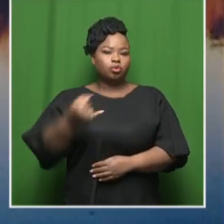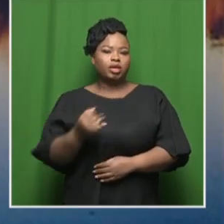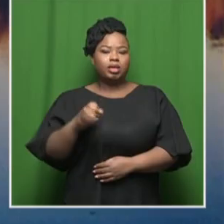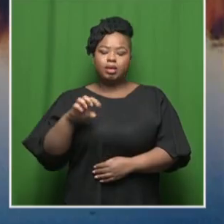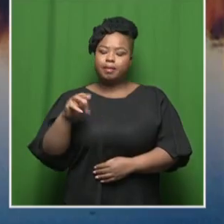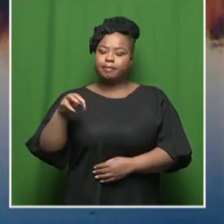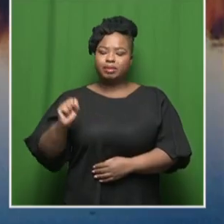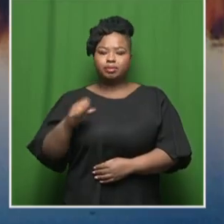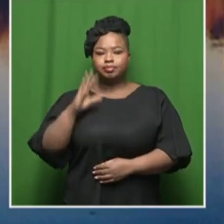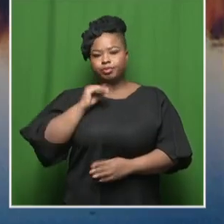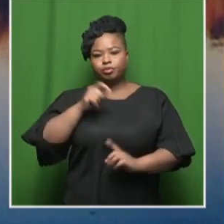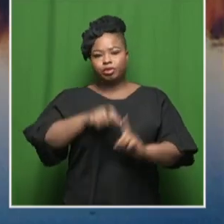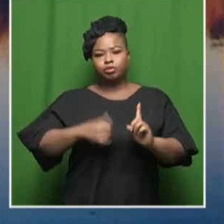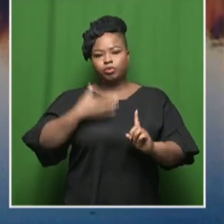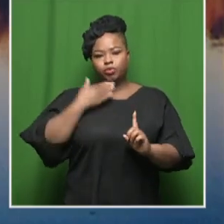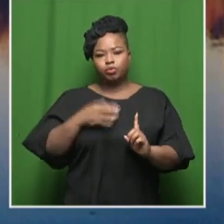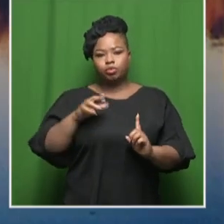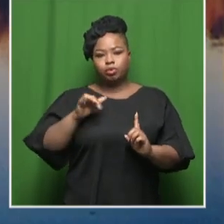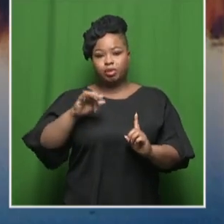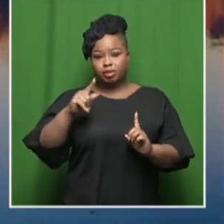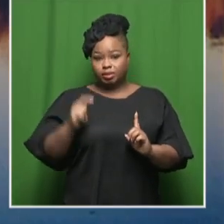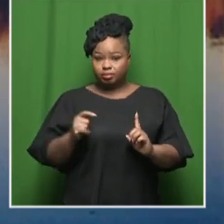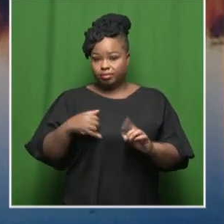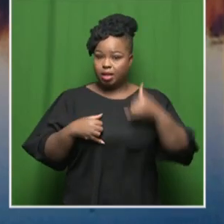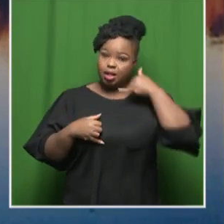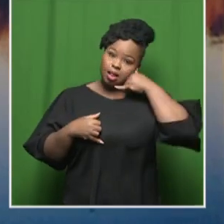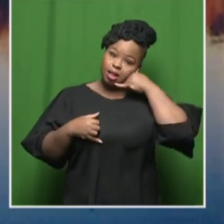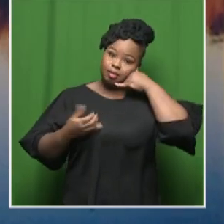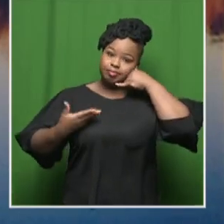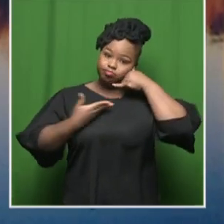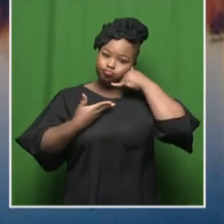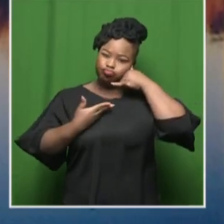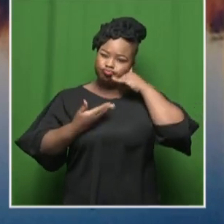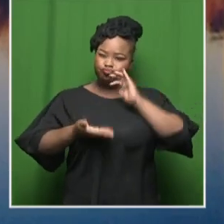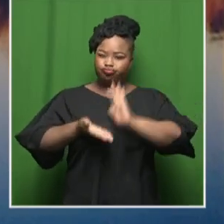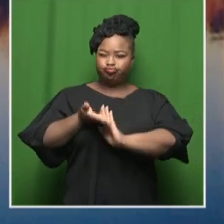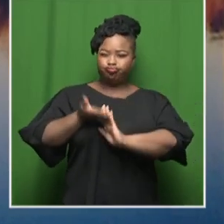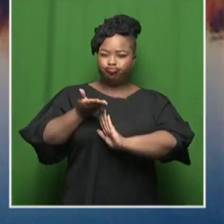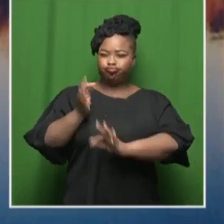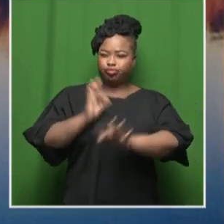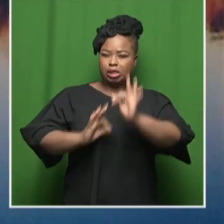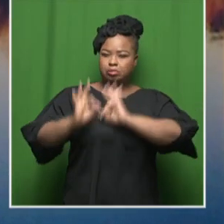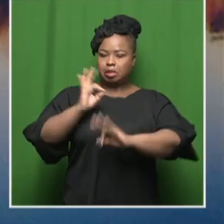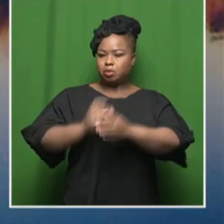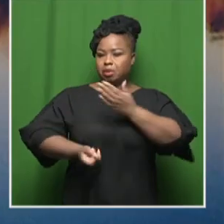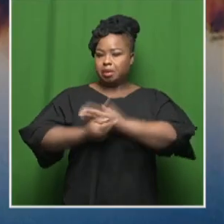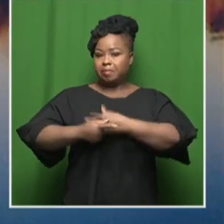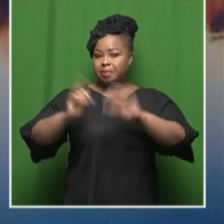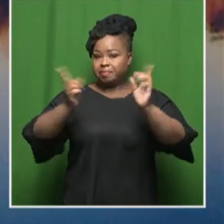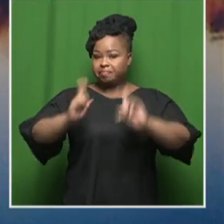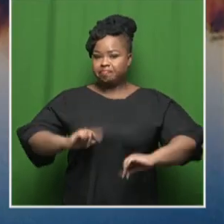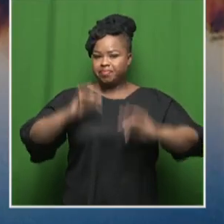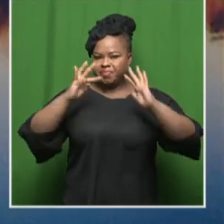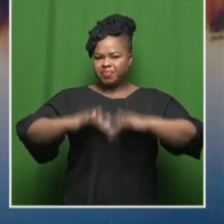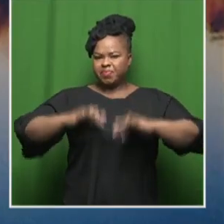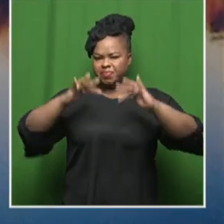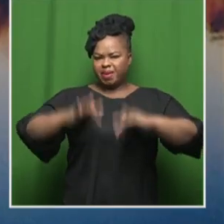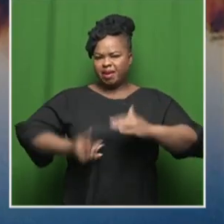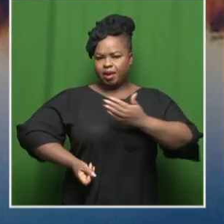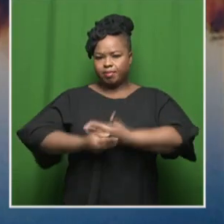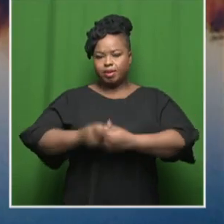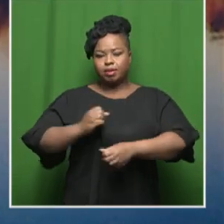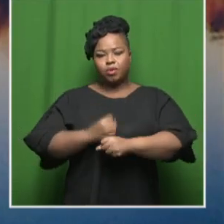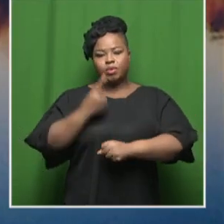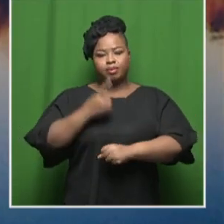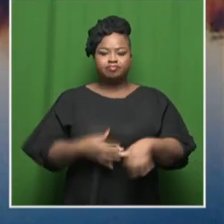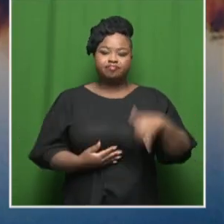Services spokesperson Robert Moloadzi joins us on the line just to give us an update on the latest with the storms around Kharteng.